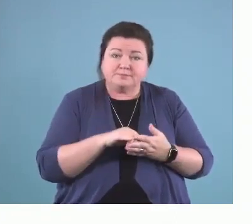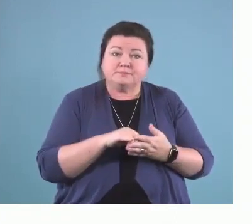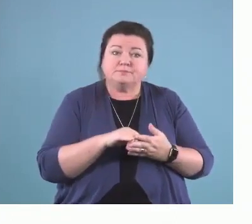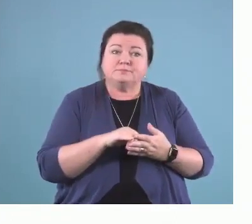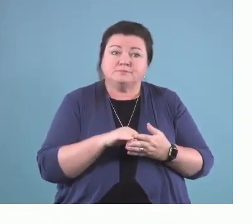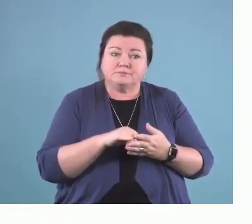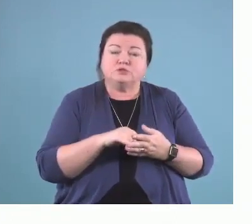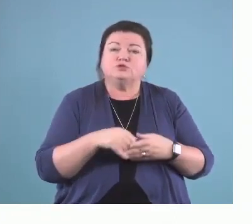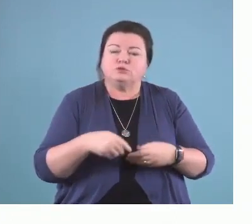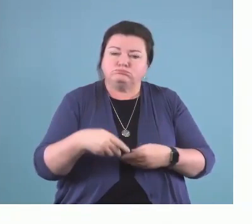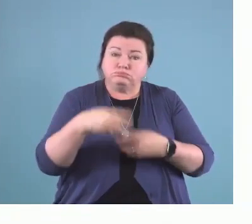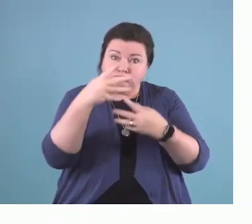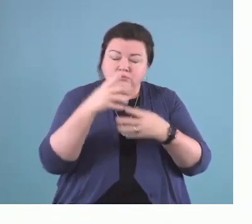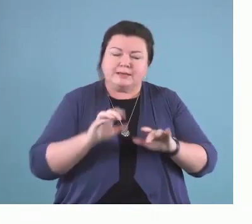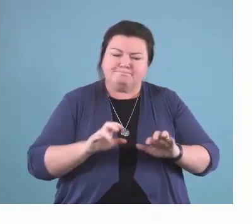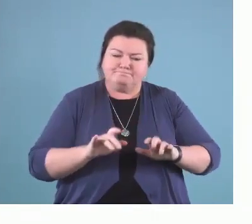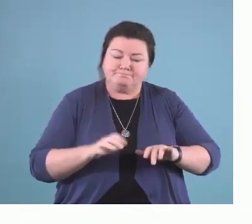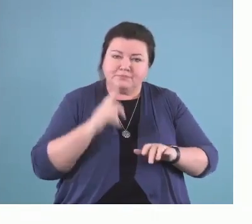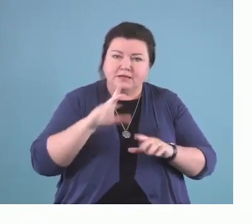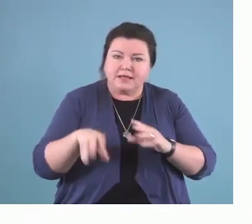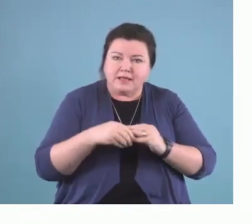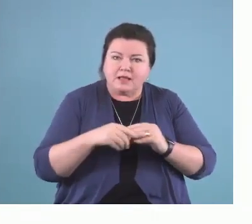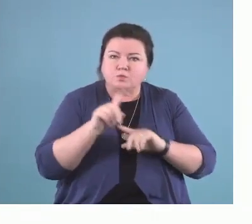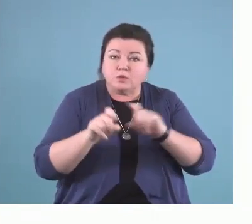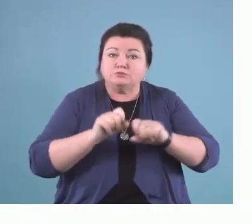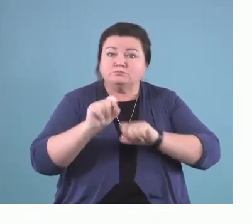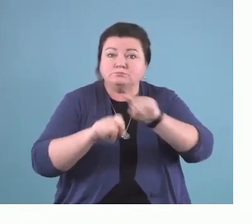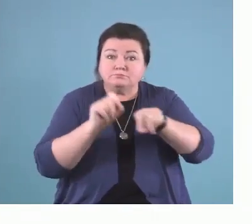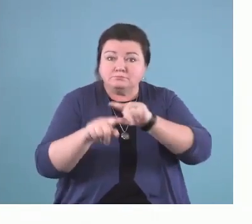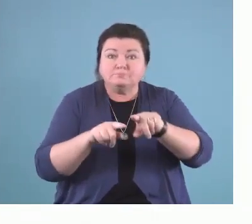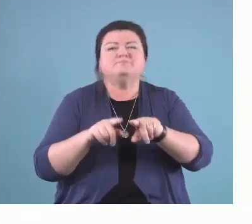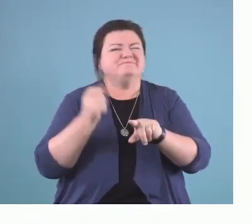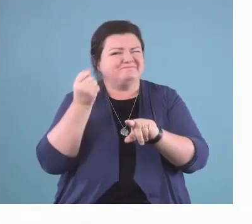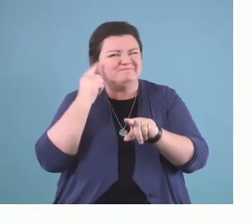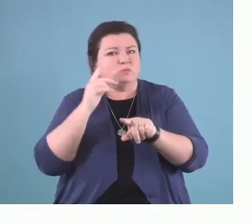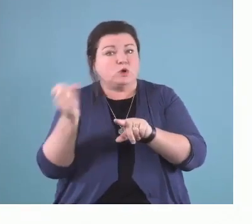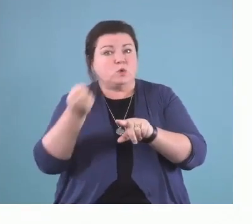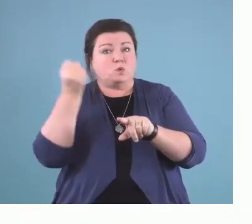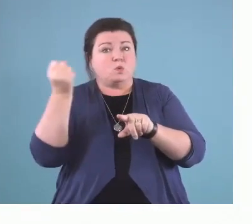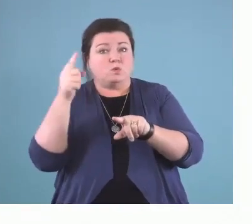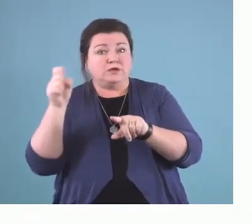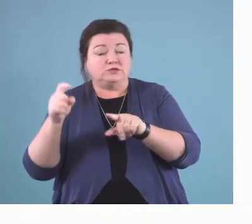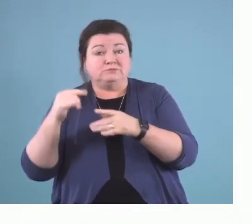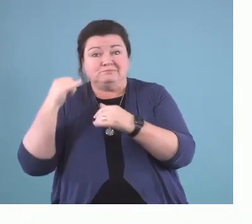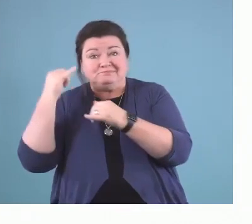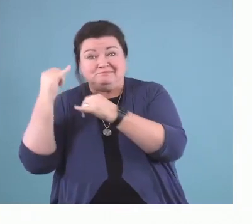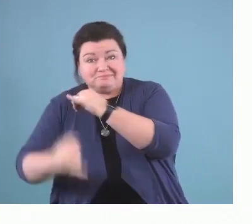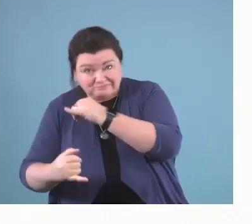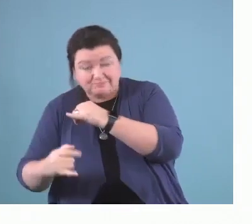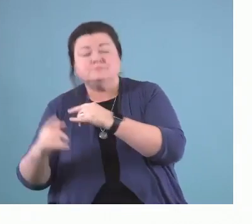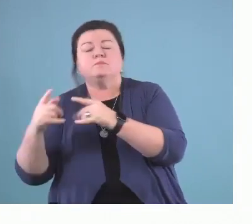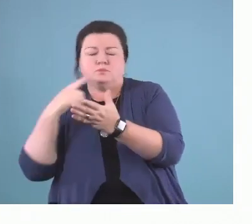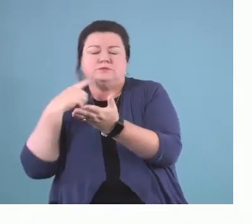entering your questions for and we will be holding the questions until the end of the presentation and